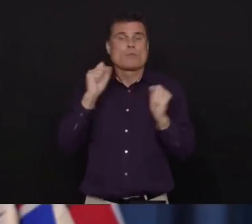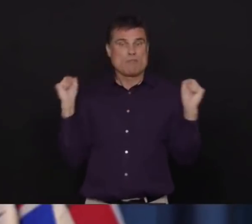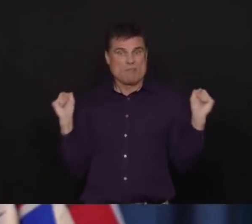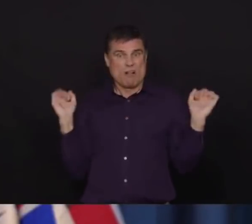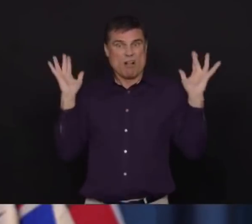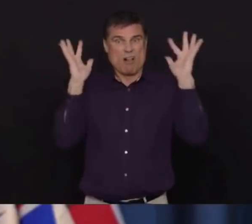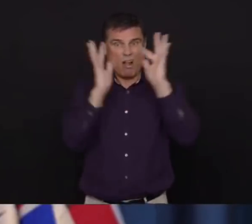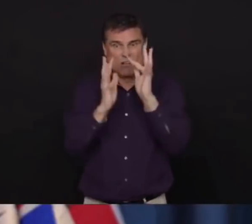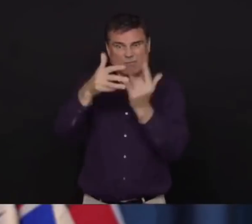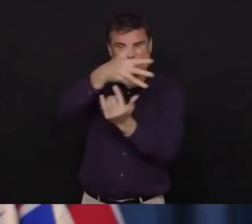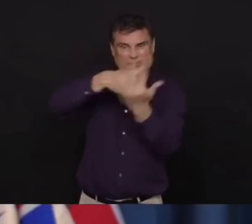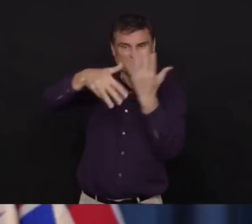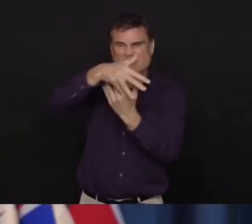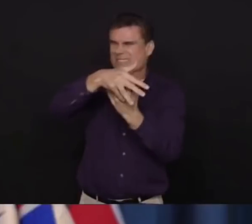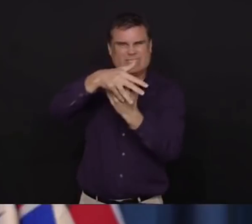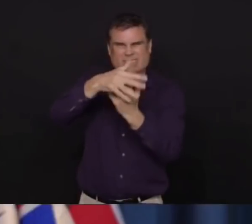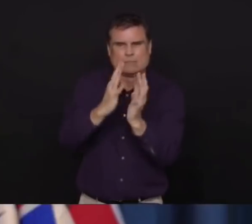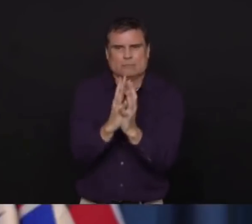safe way.